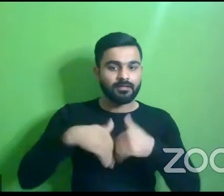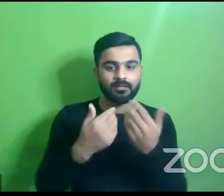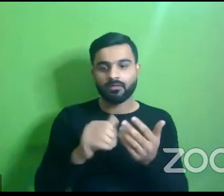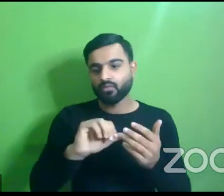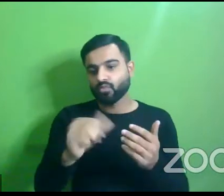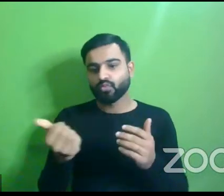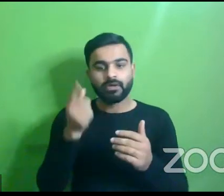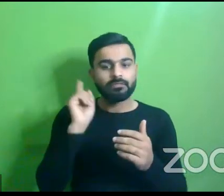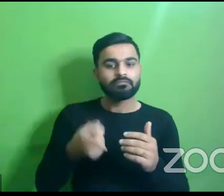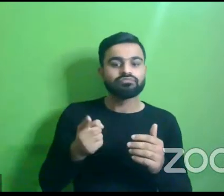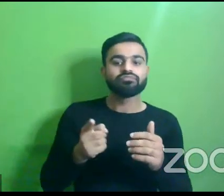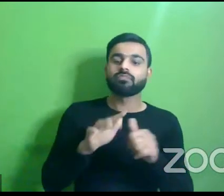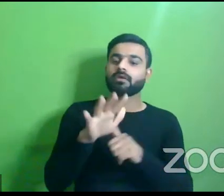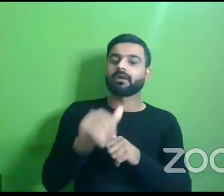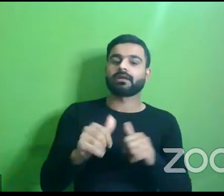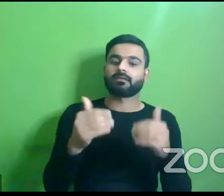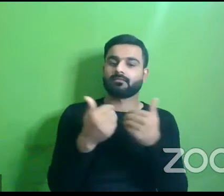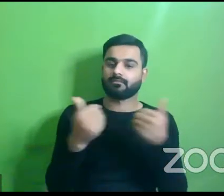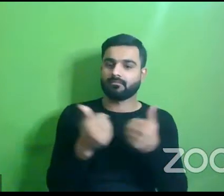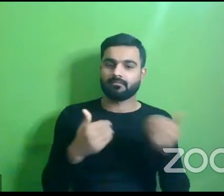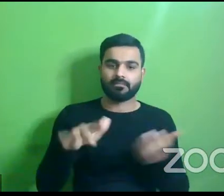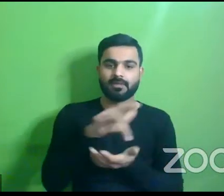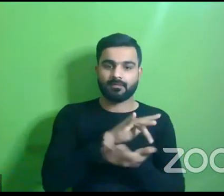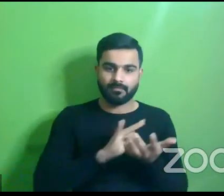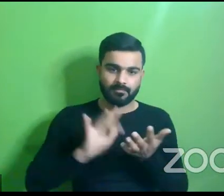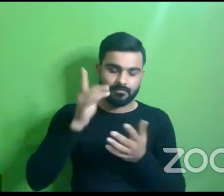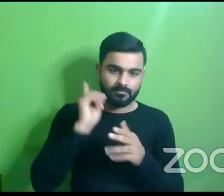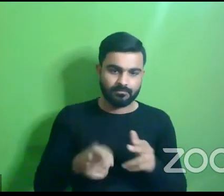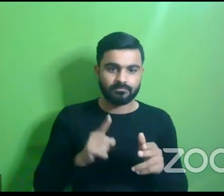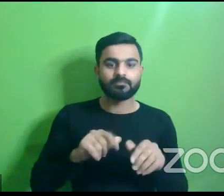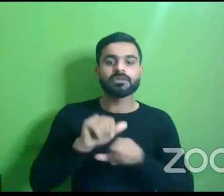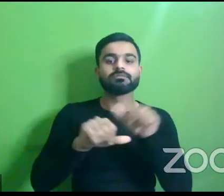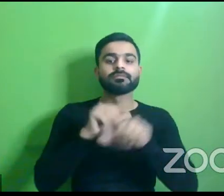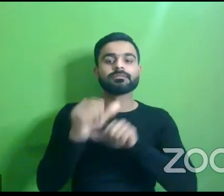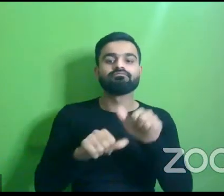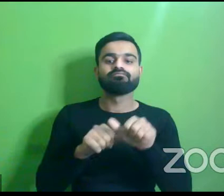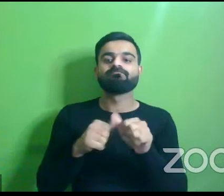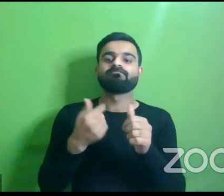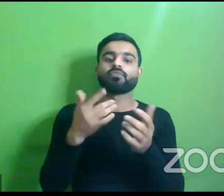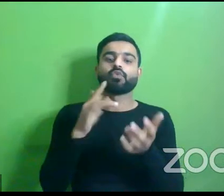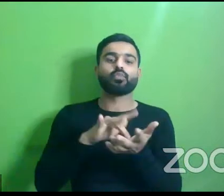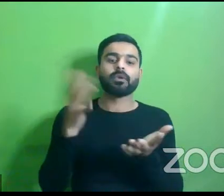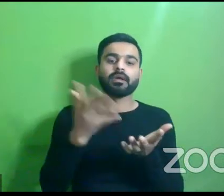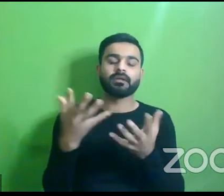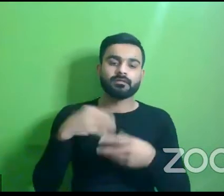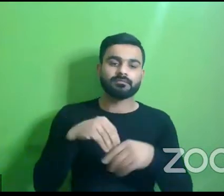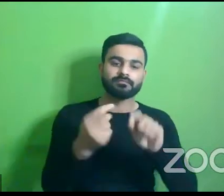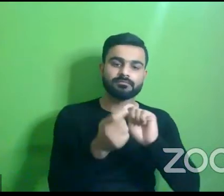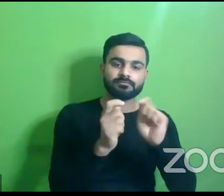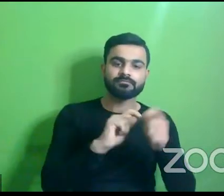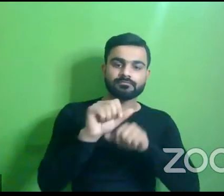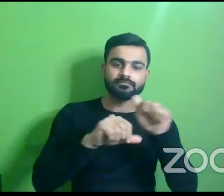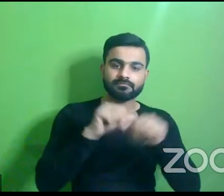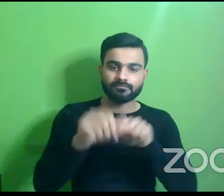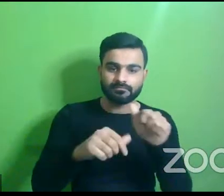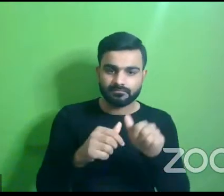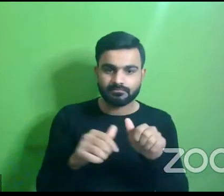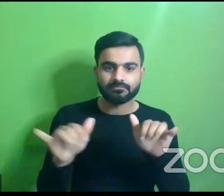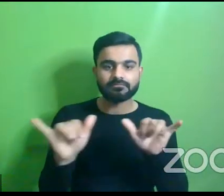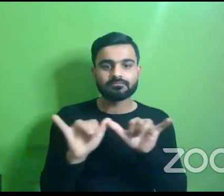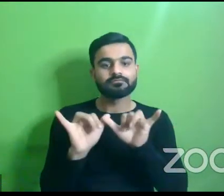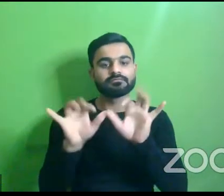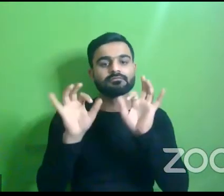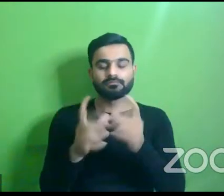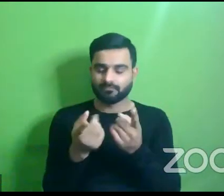necessary accessibility measures in place then a process a procedure where these implemented procedures measures are